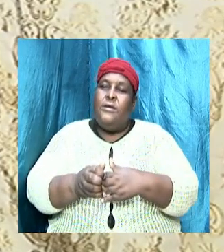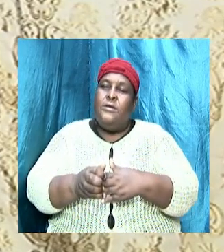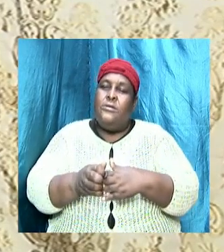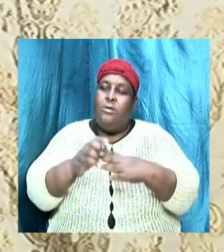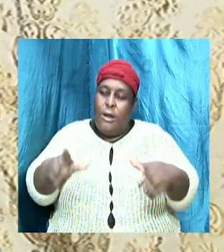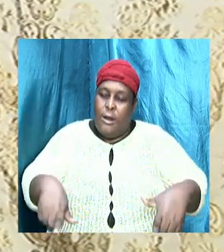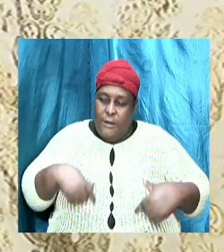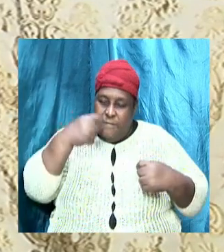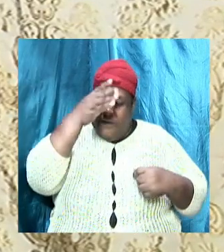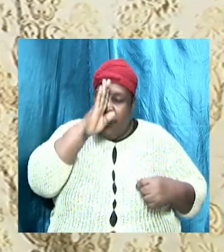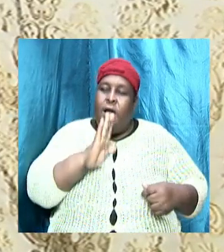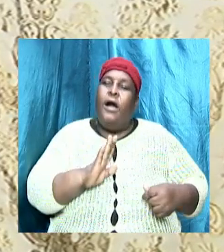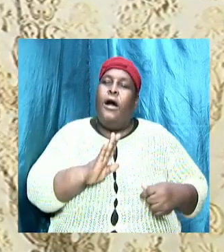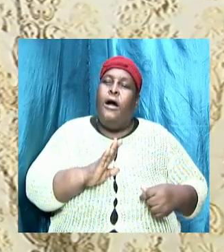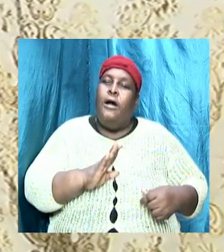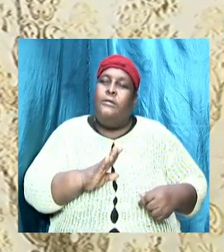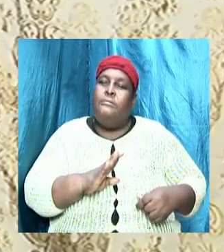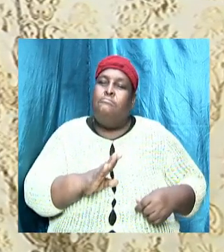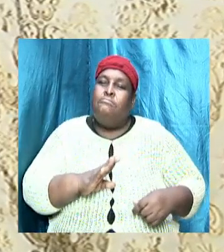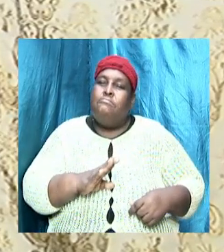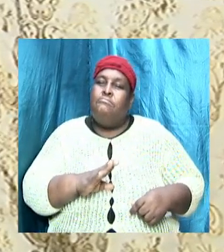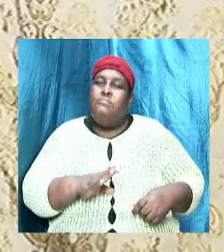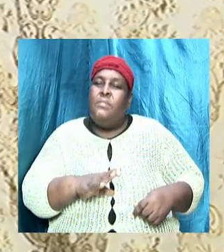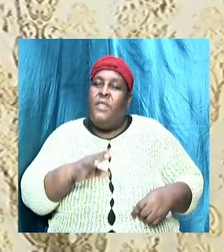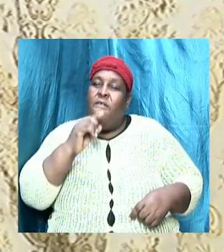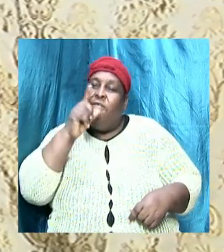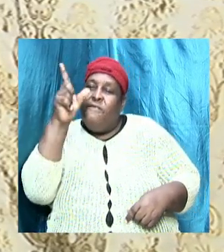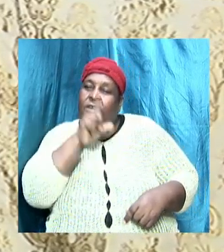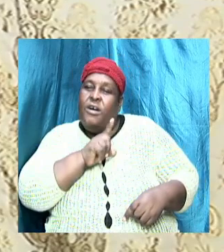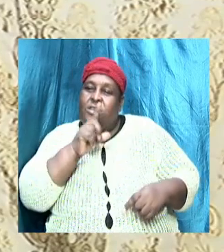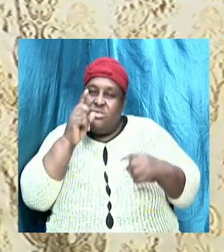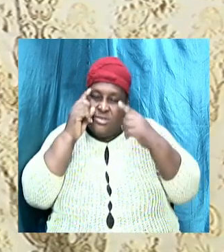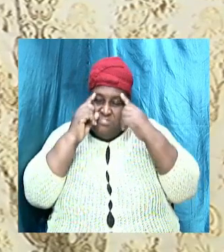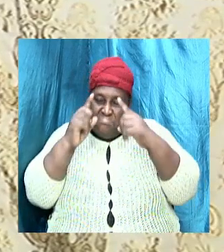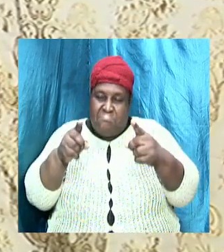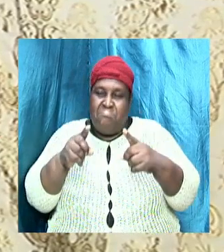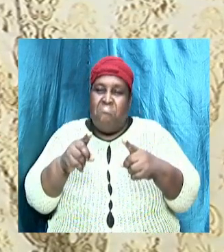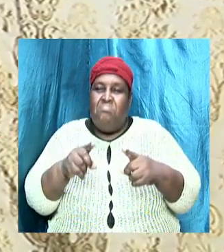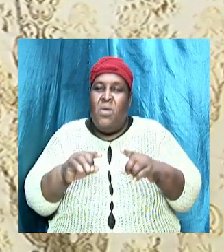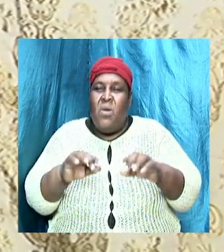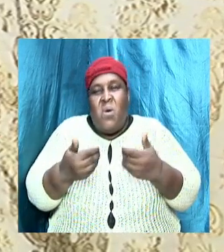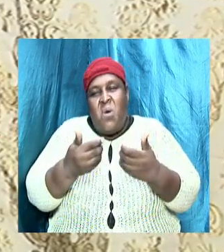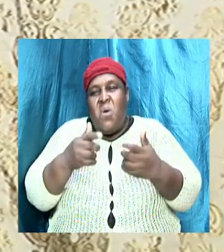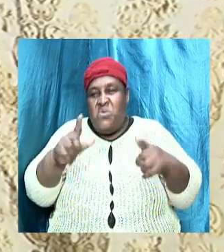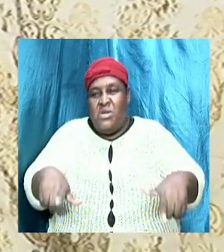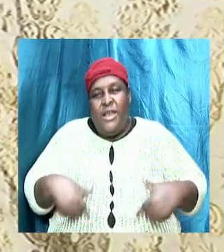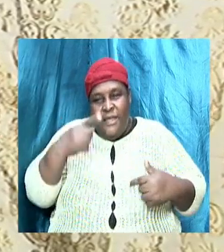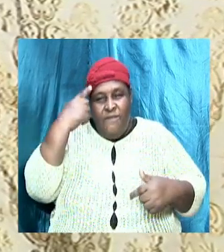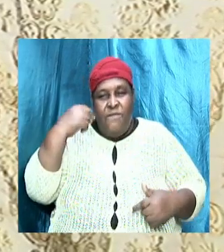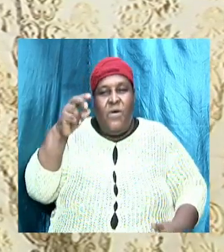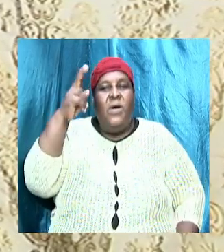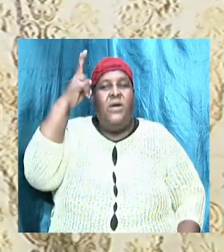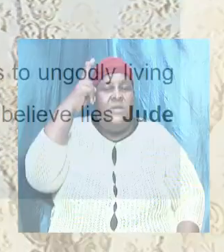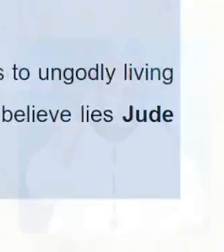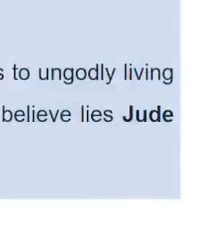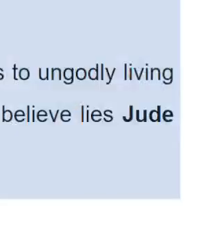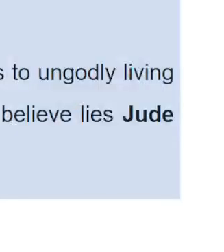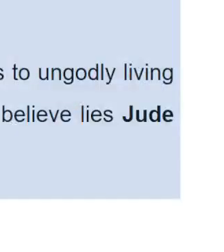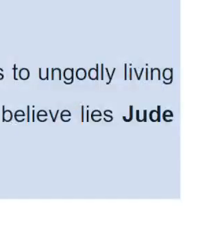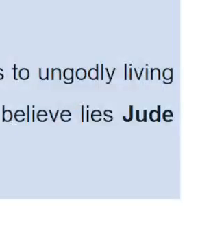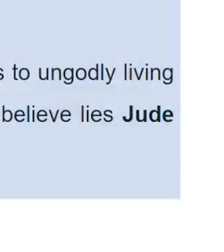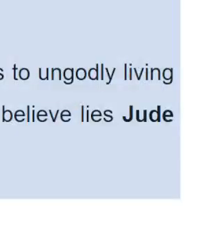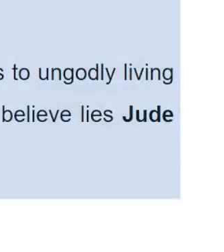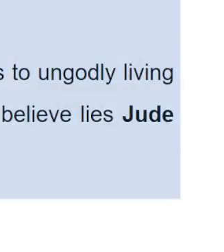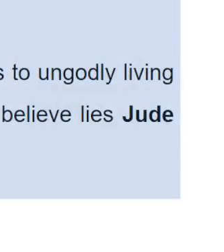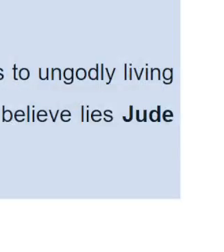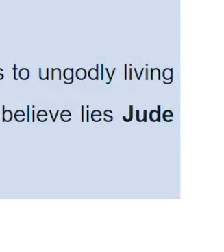Amen. While on the other side, false doctrine promotes ungodly living. False doctrine leads to ungodly living.